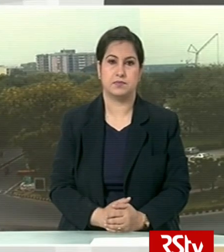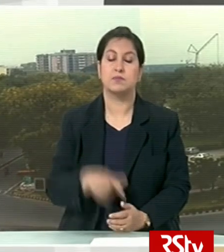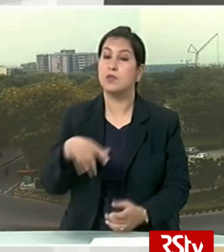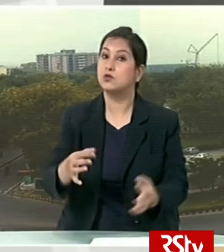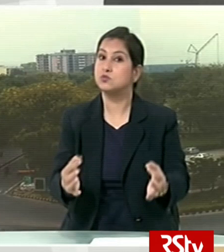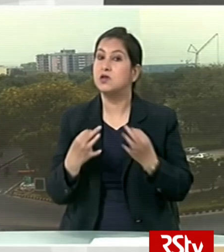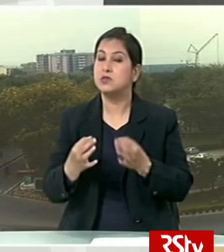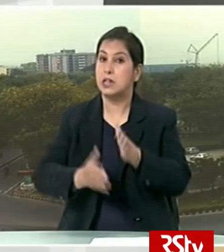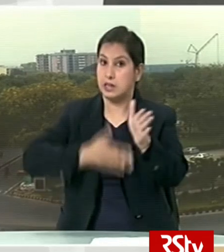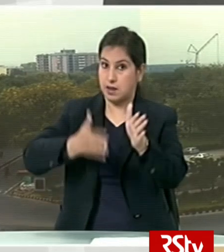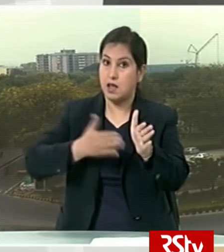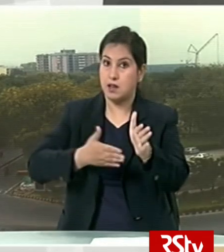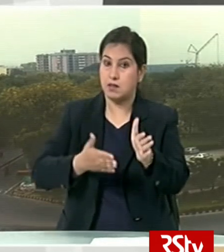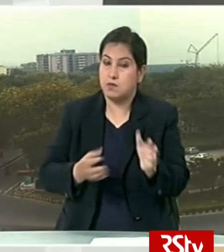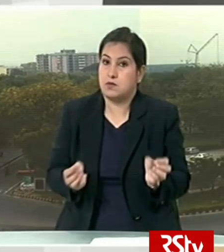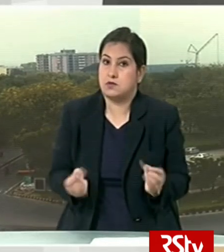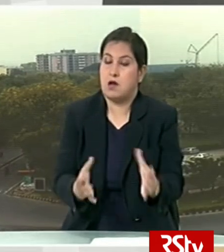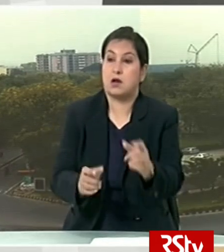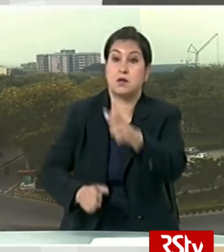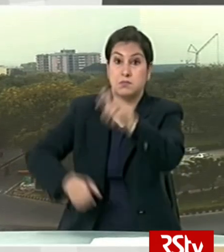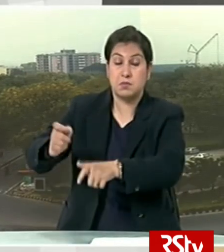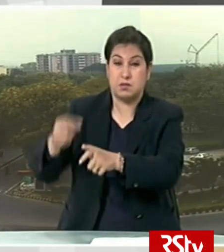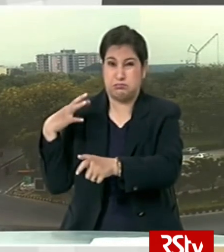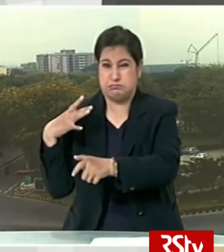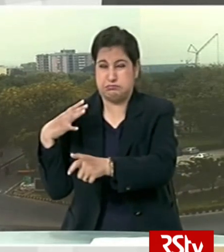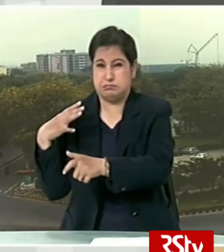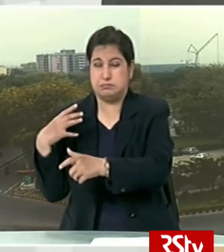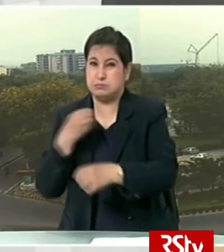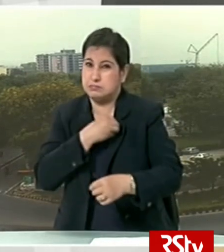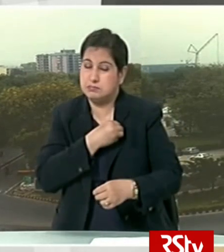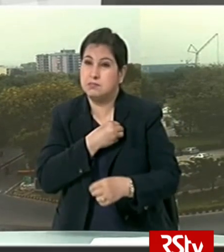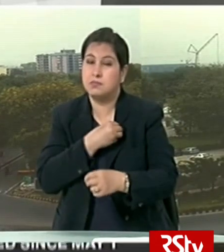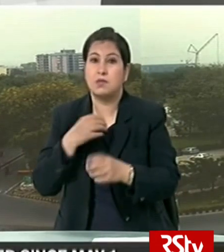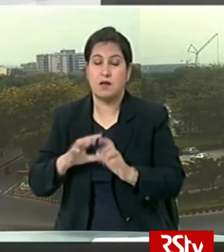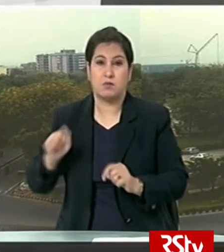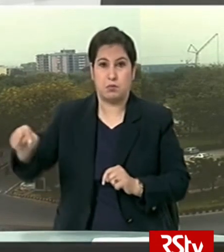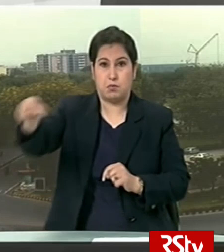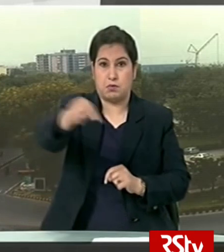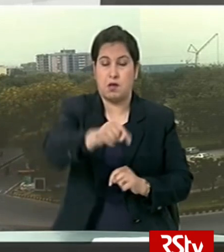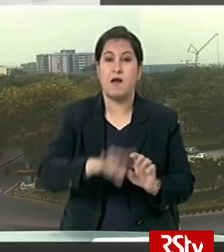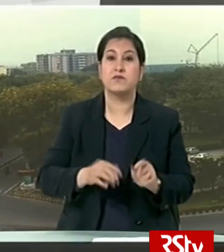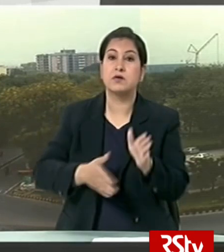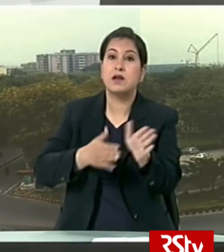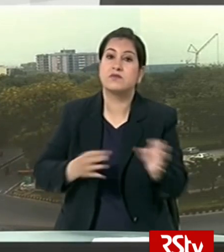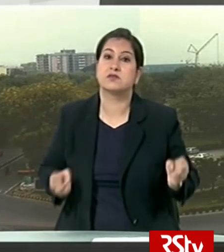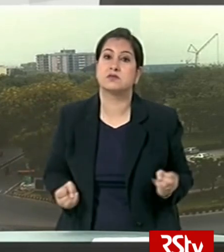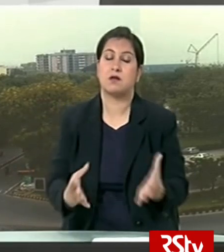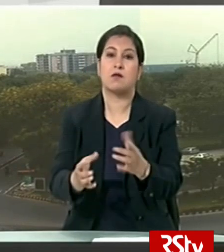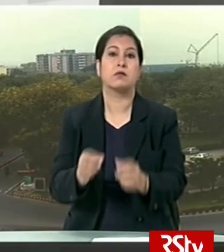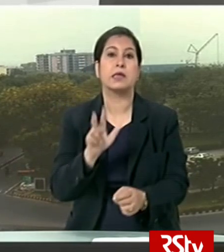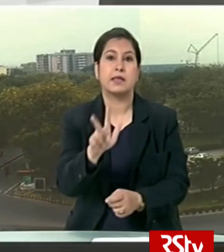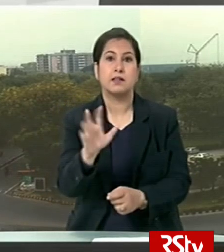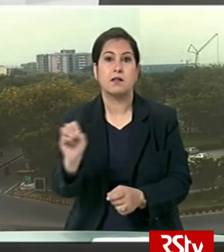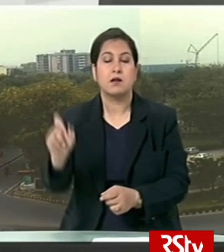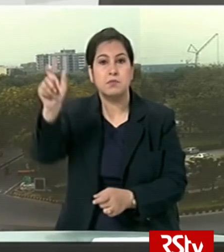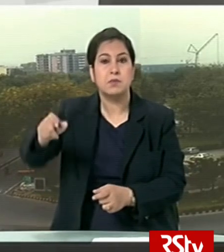Special Shramek trains are ferrying stranded passengers across the country The Railways has operated 800